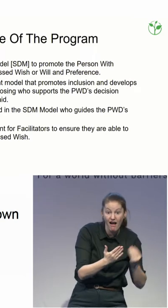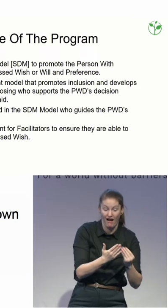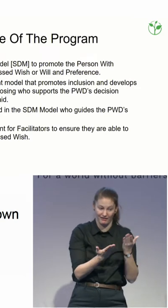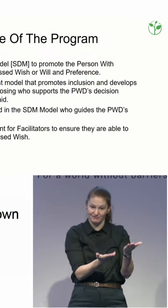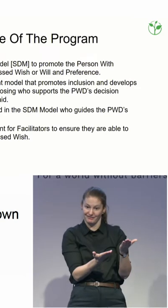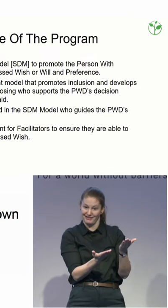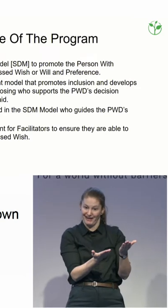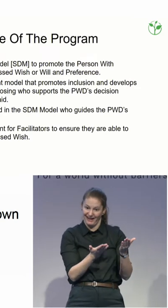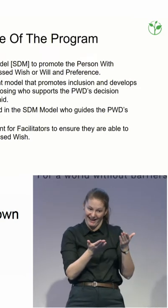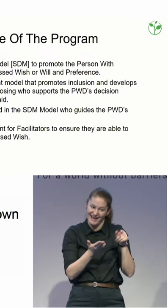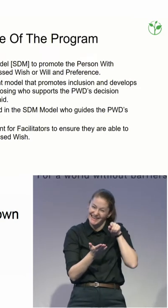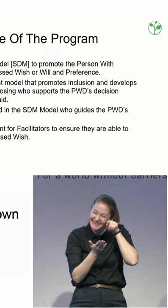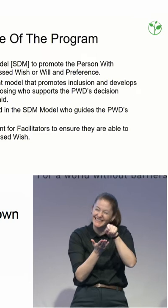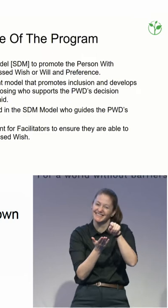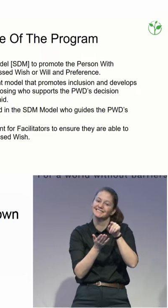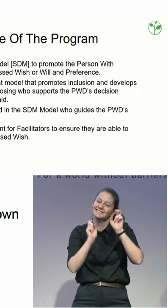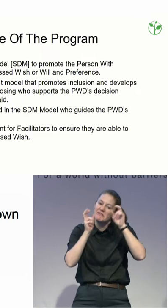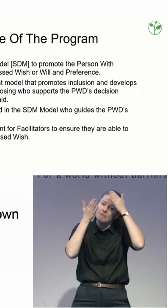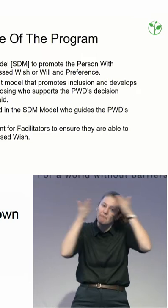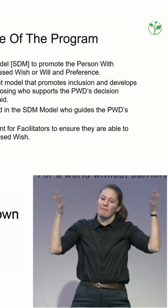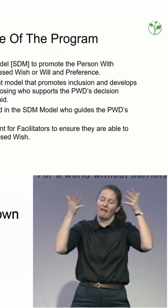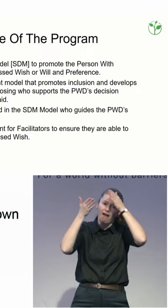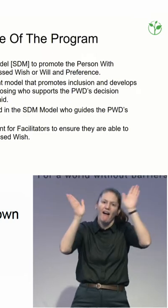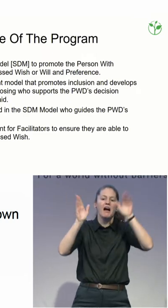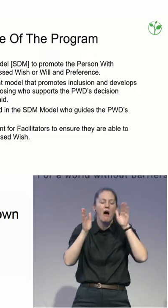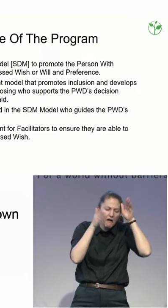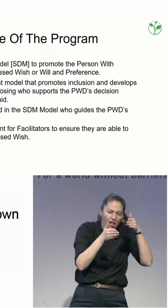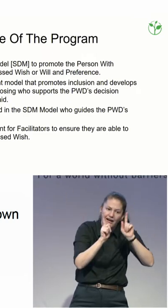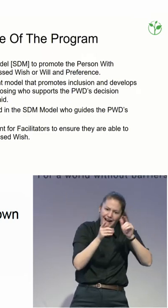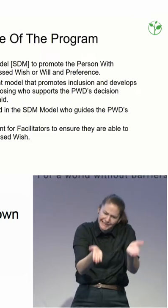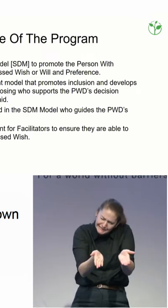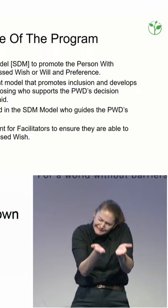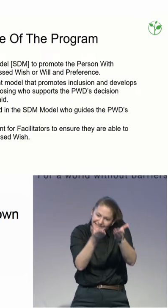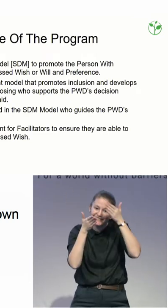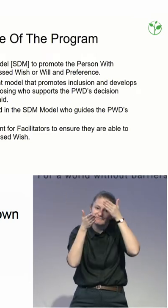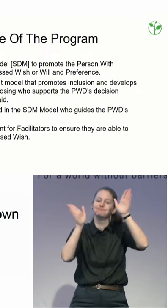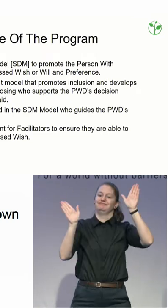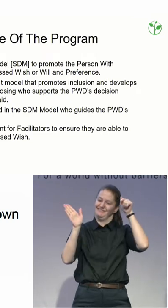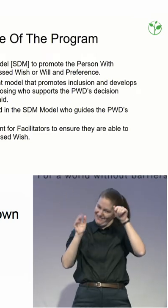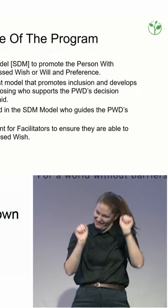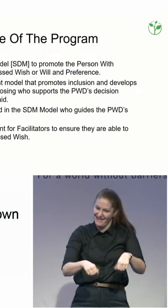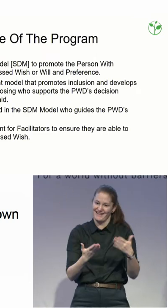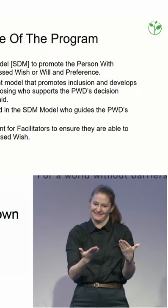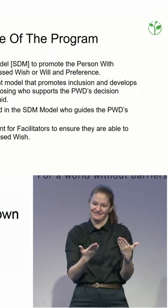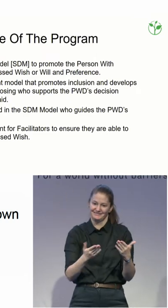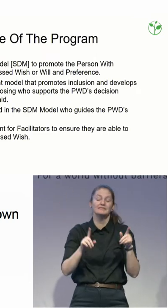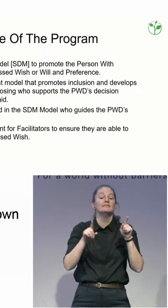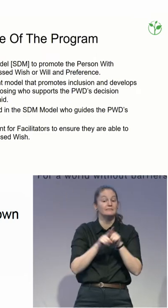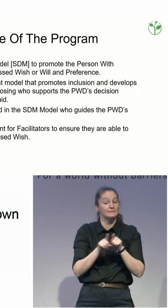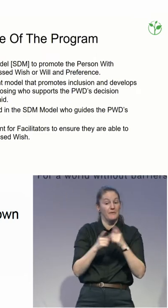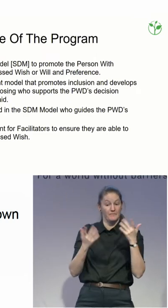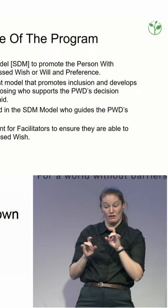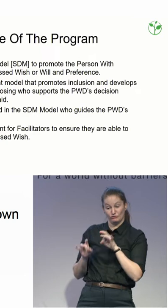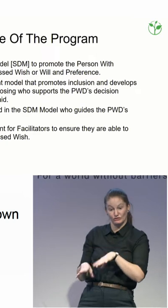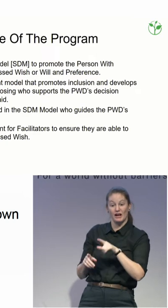In Australia and also in Japan, I think often what happens is if people want to do something, they try and find a